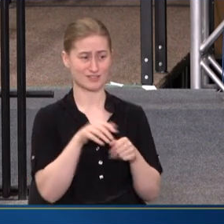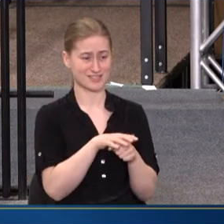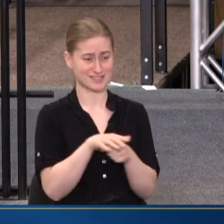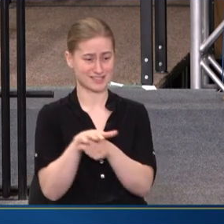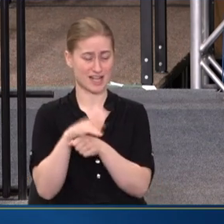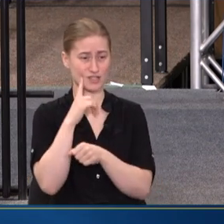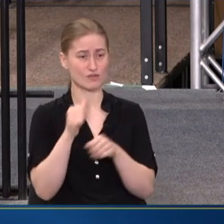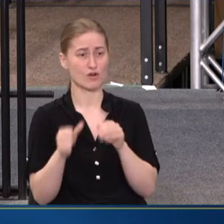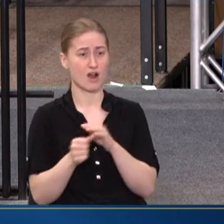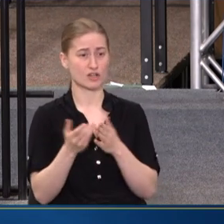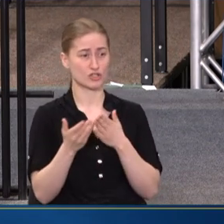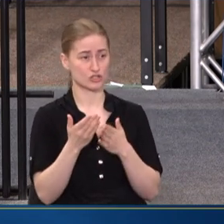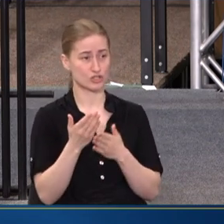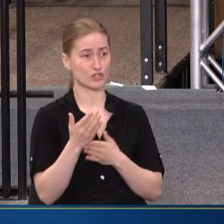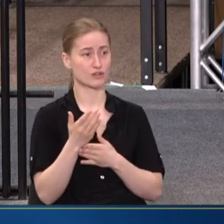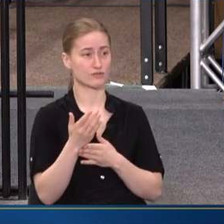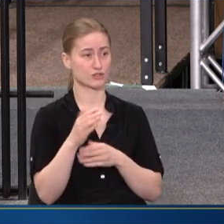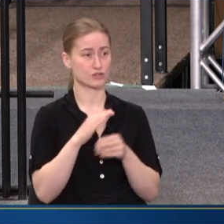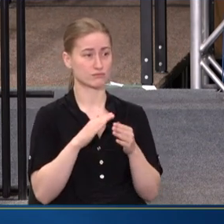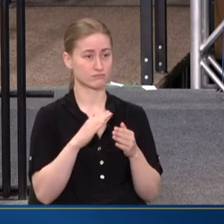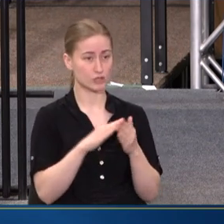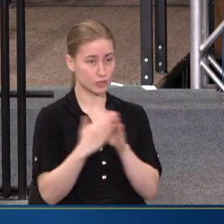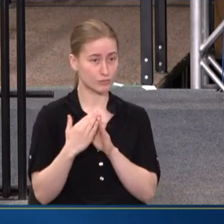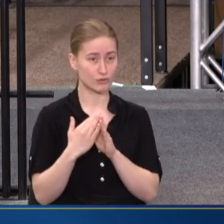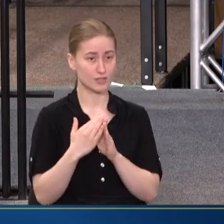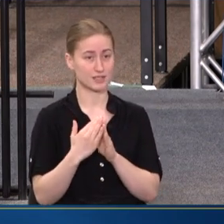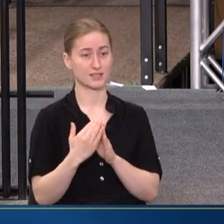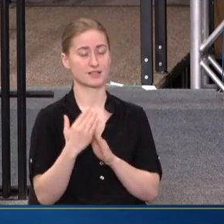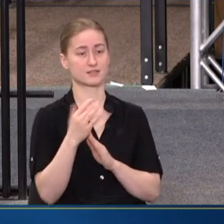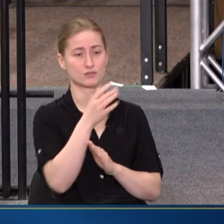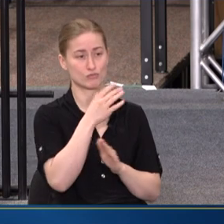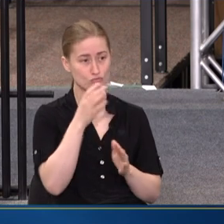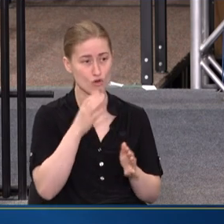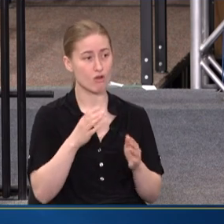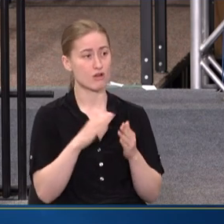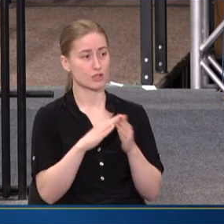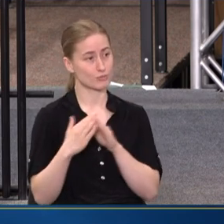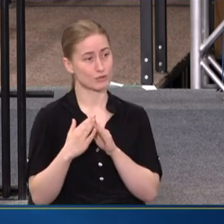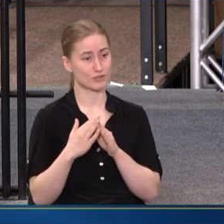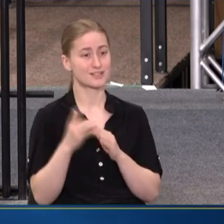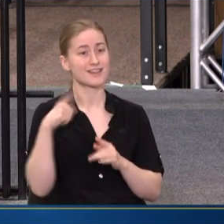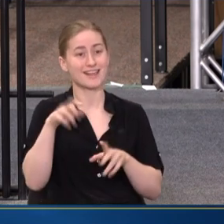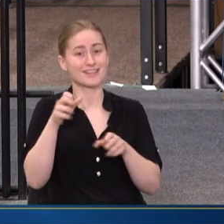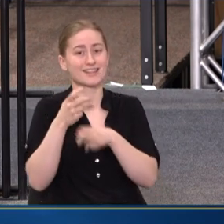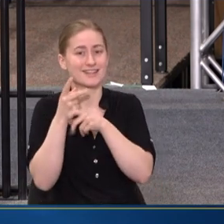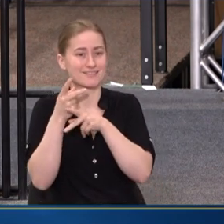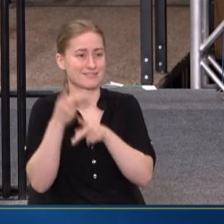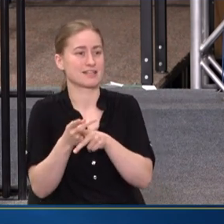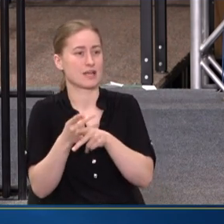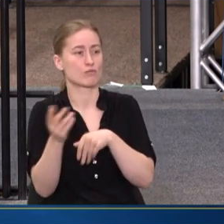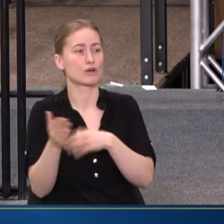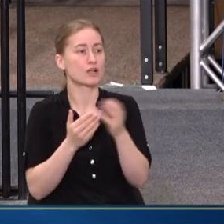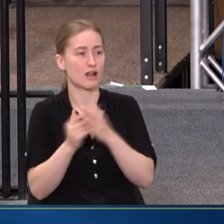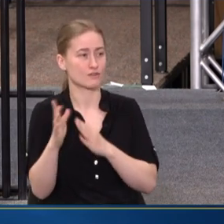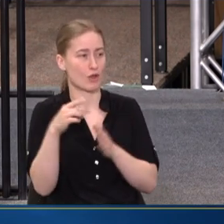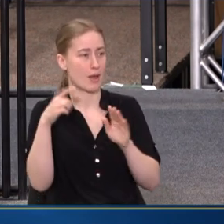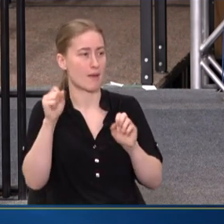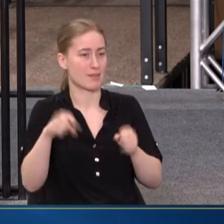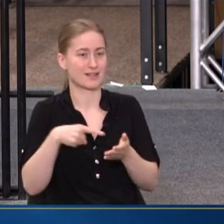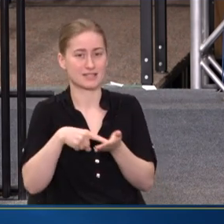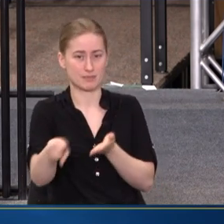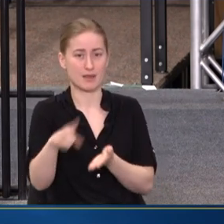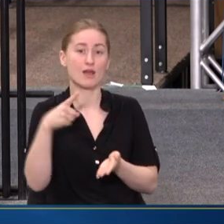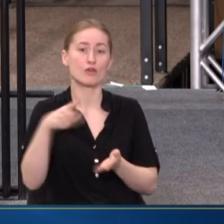UNDERSERVED COMMUNITIES AND RURAL COMMUNITIES WHERE PEOPLE GET CARE REGARDLESS OF THEIR ABILITY TO PAY, THOSE PRIMARY CARE SITES SHOULD